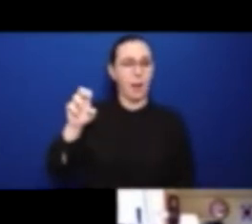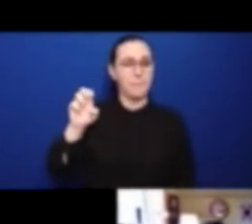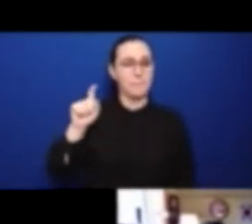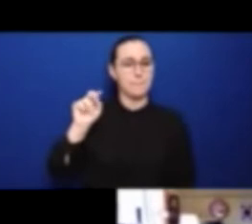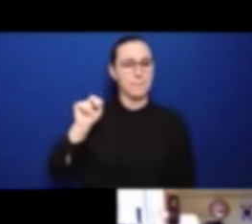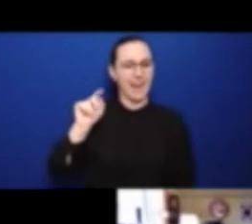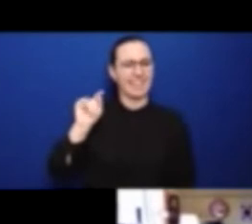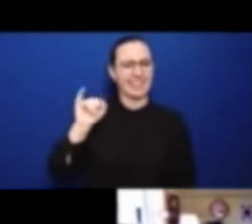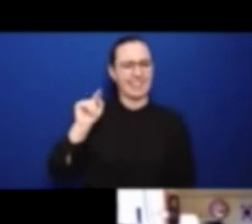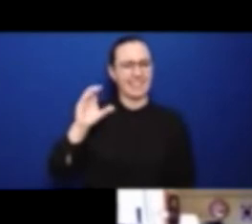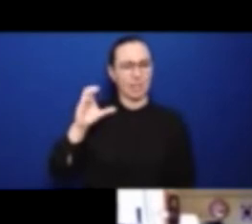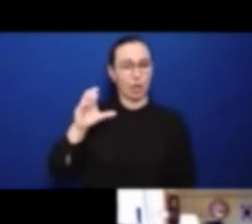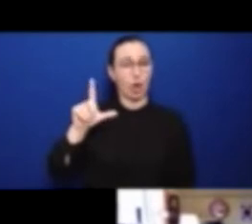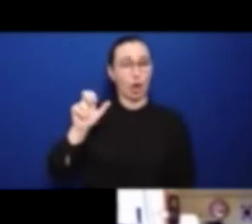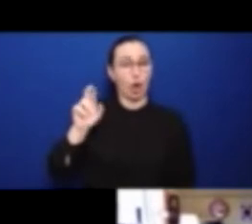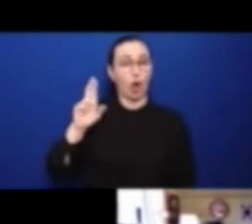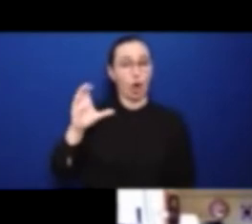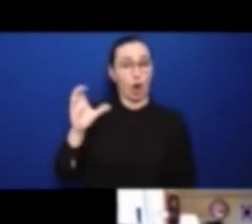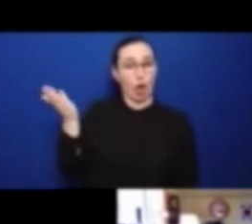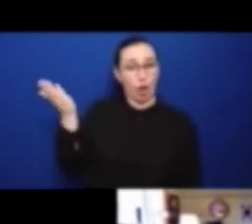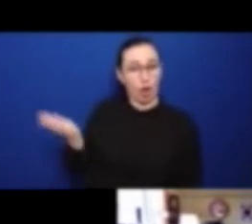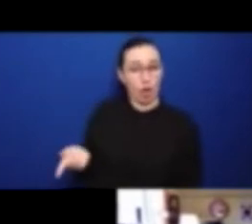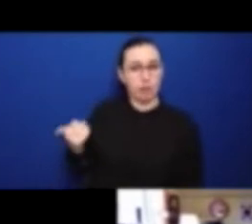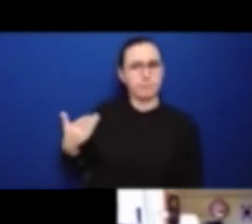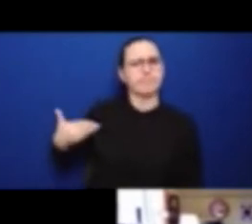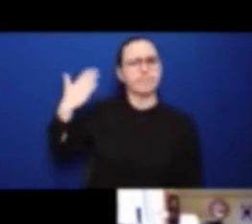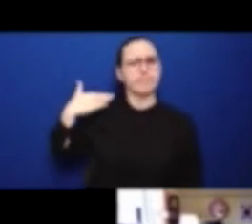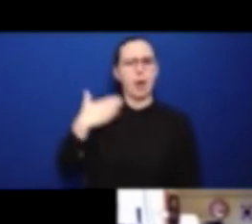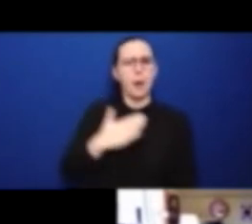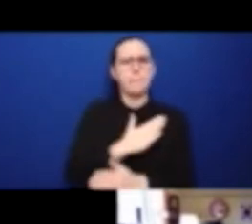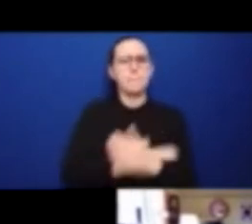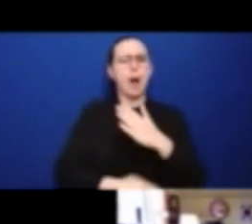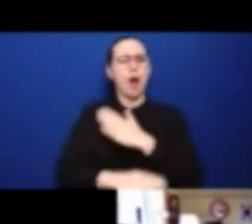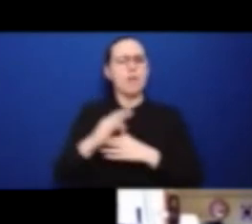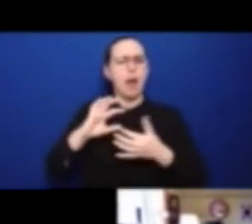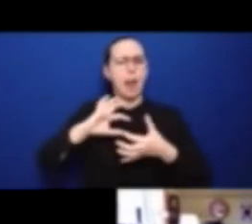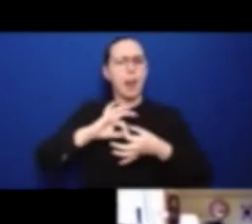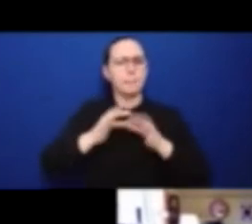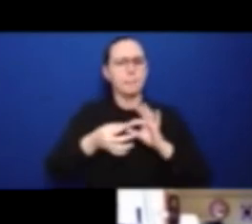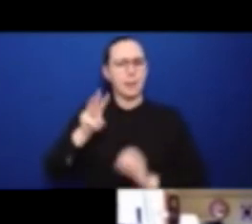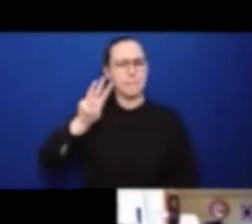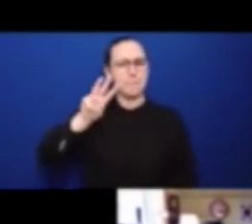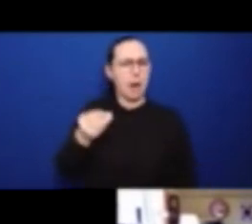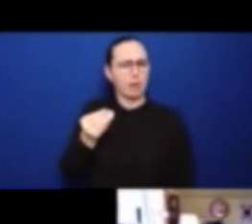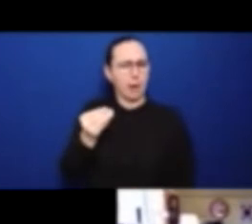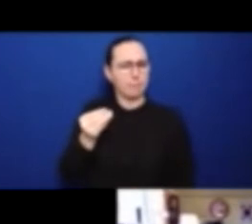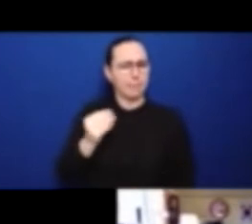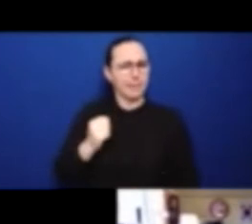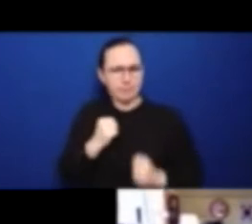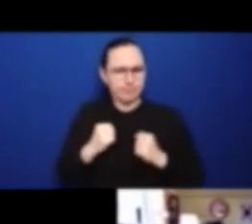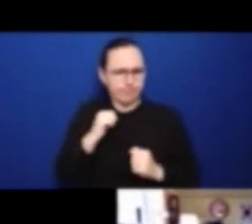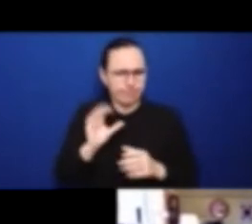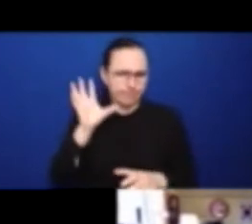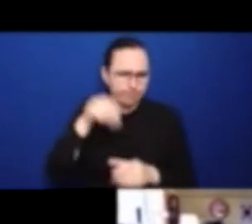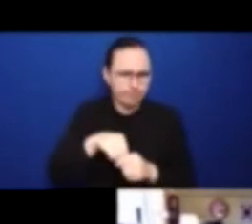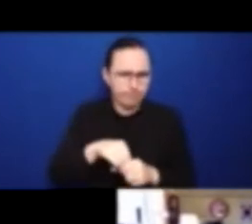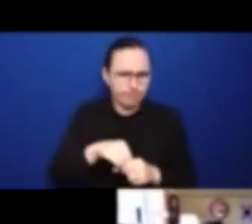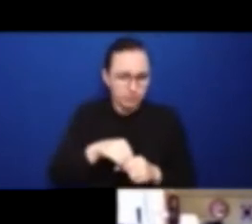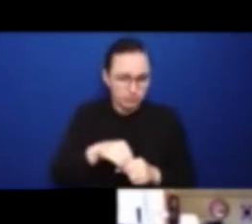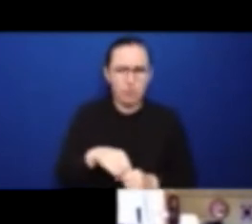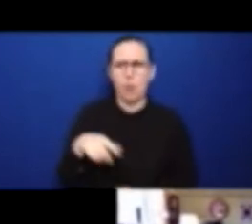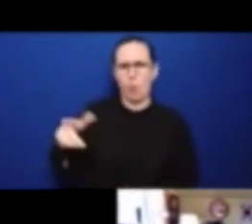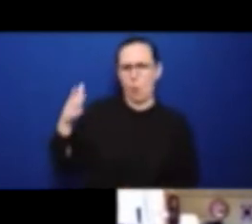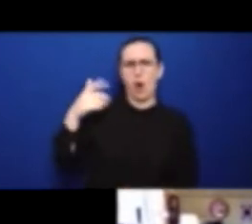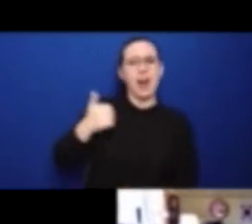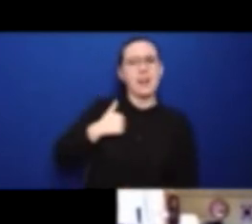athletes. And in recent years, she's become a member of Canada's